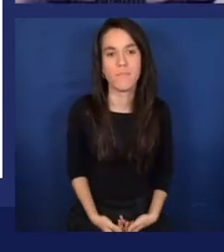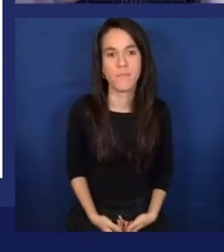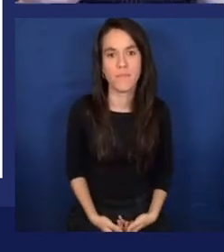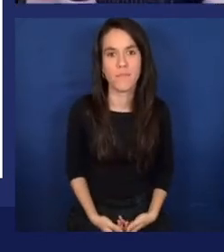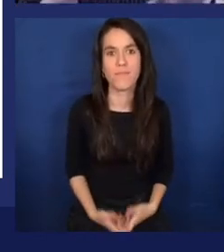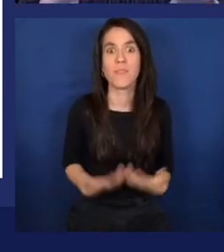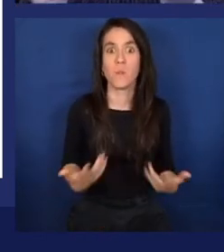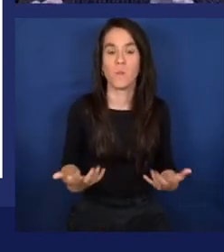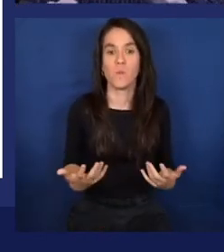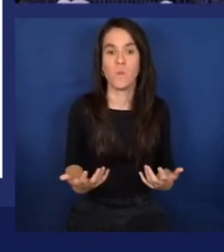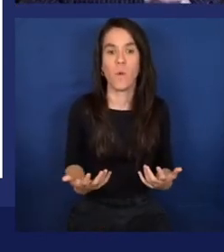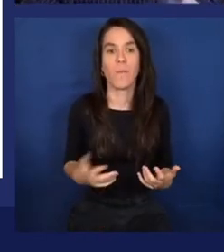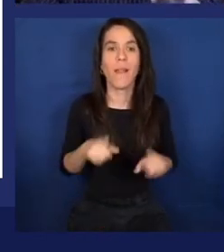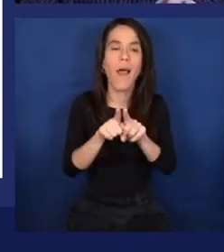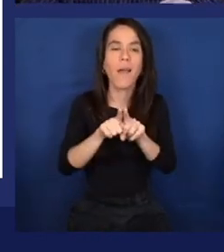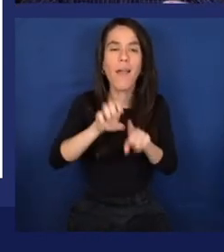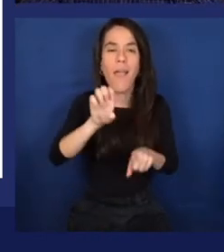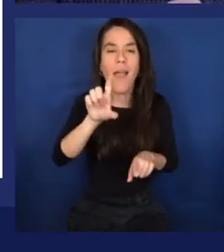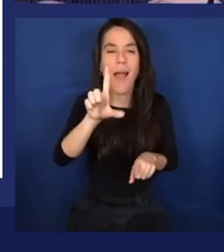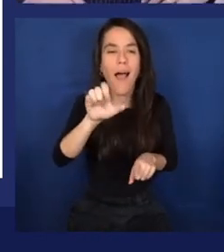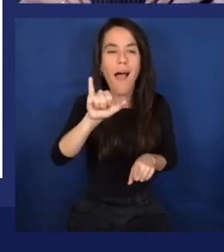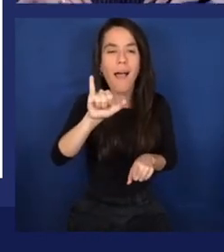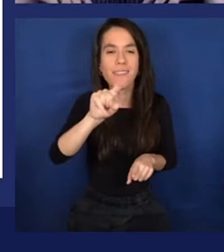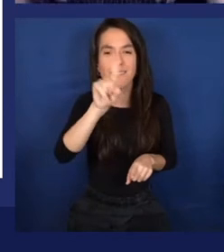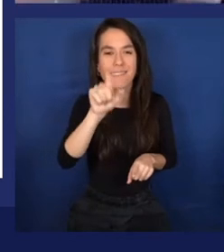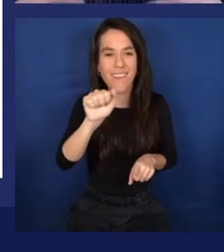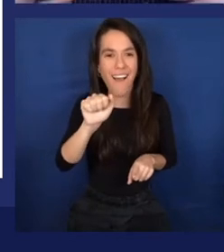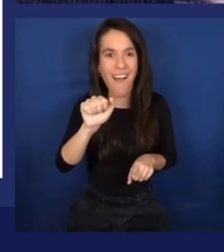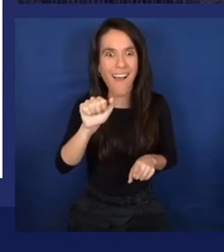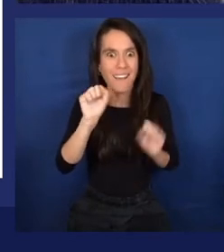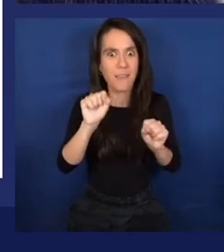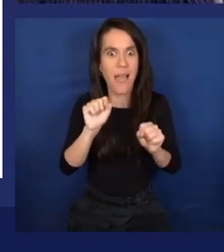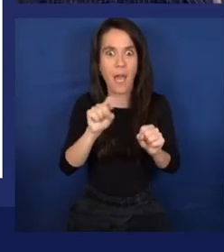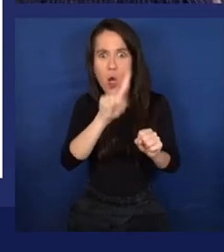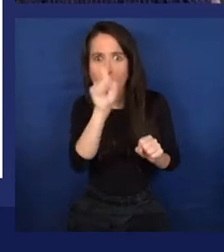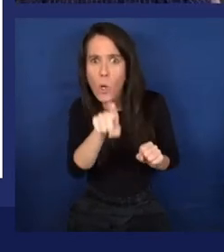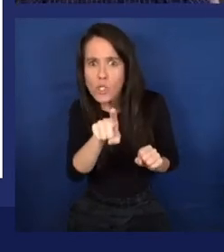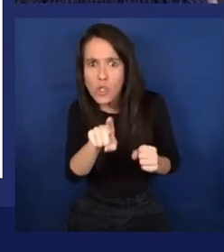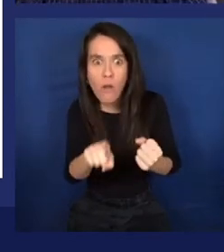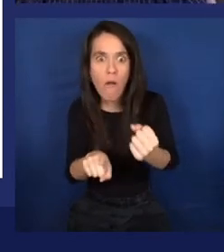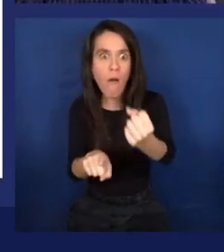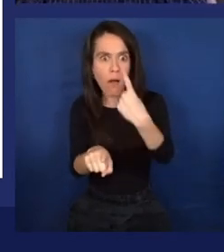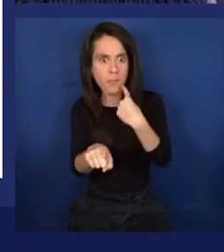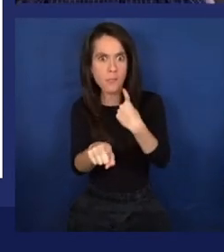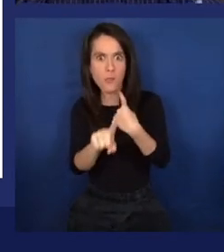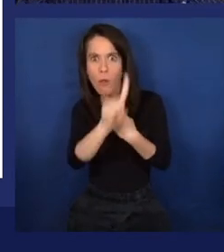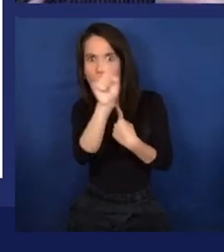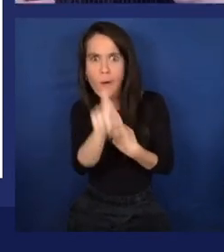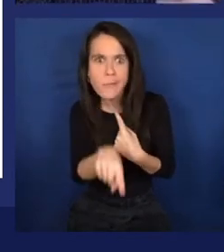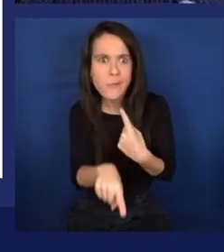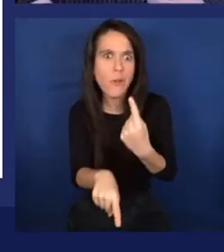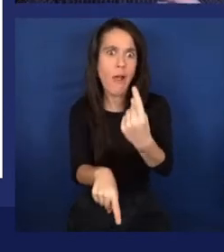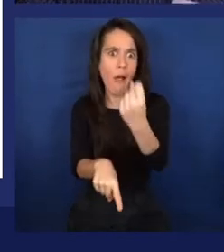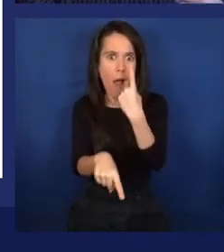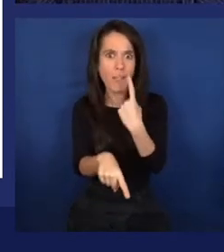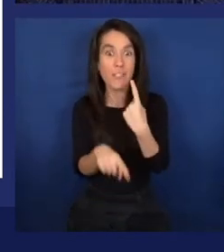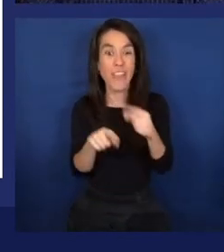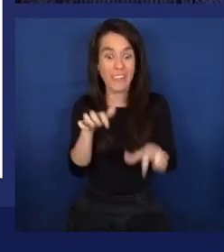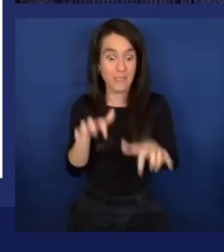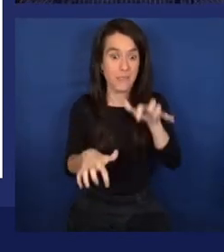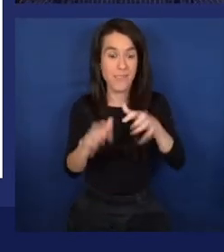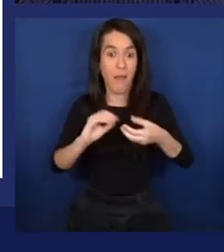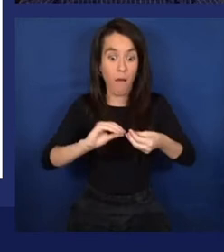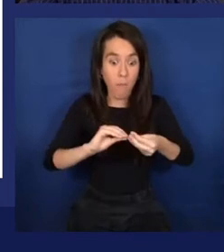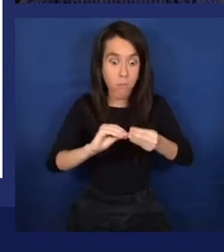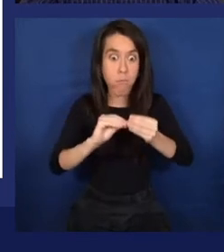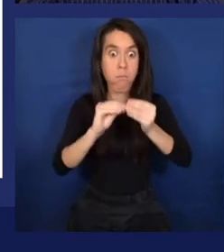ELISA, where it's just able to answer questions. But in order to have them run fast enough in those early computers, they're building custom